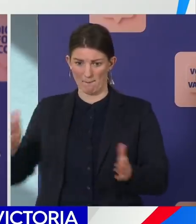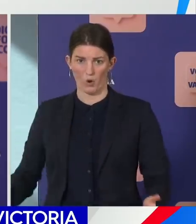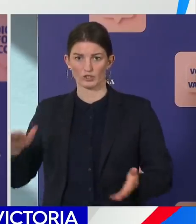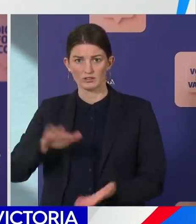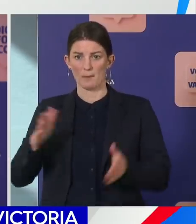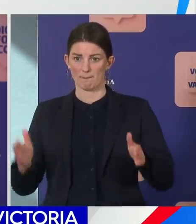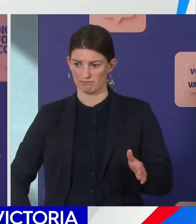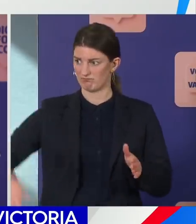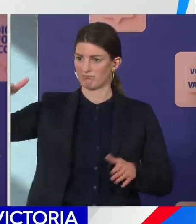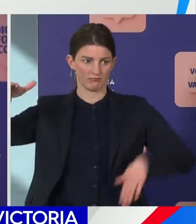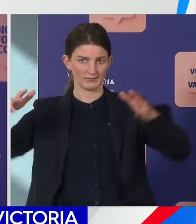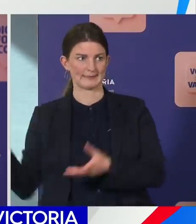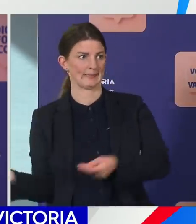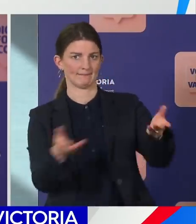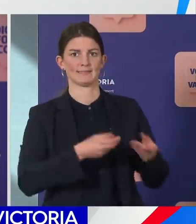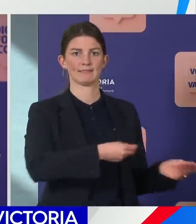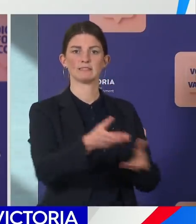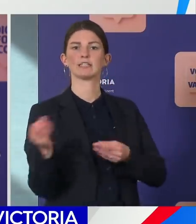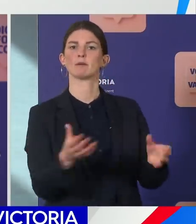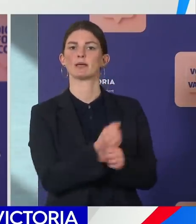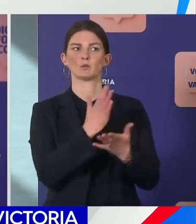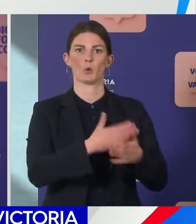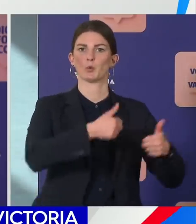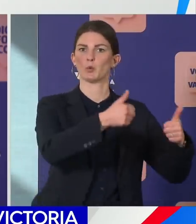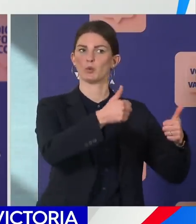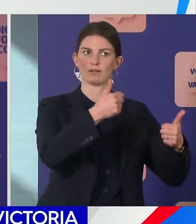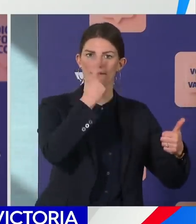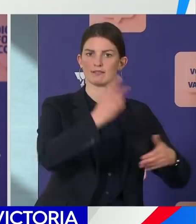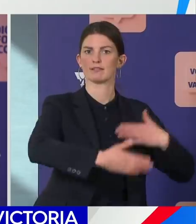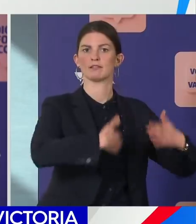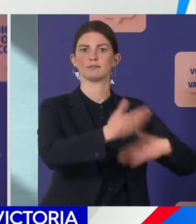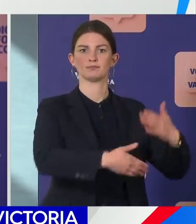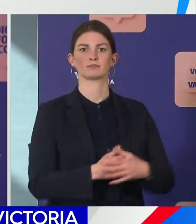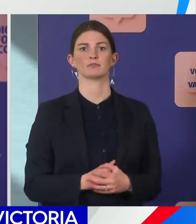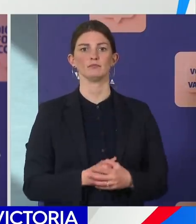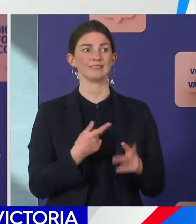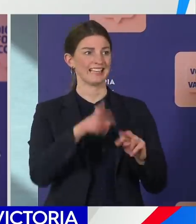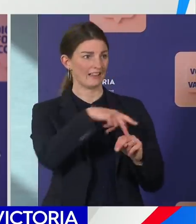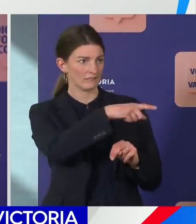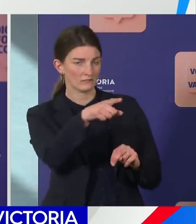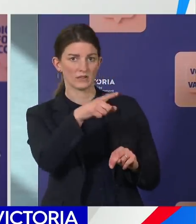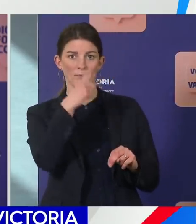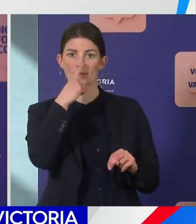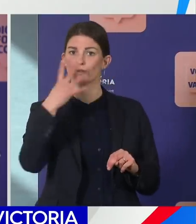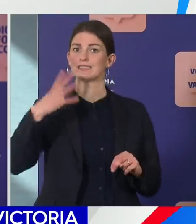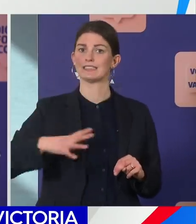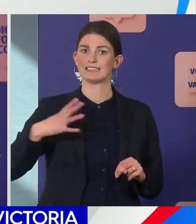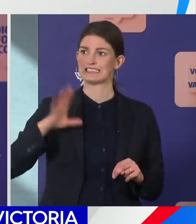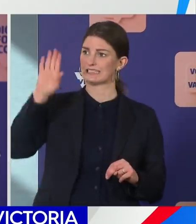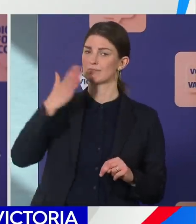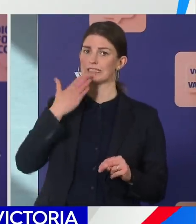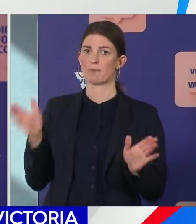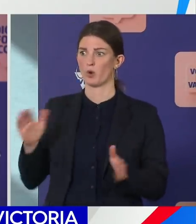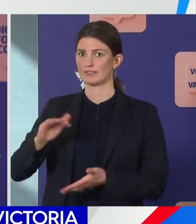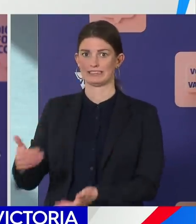can through these issues. Requests for any of these packages can be made by calling the Coronavirus Hotline